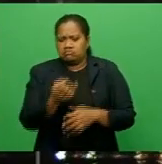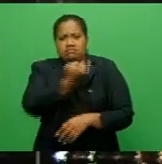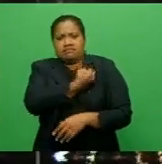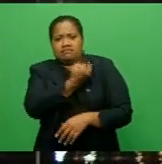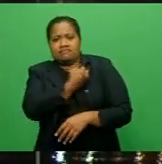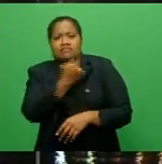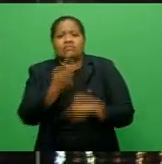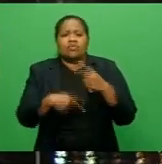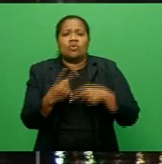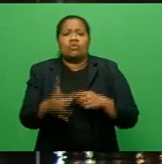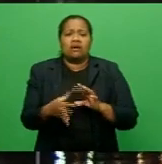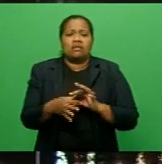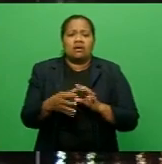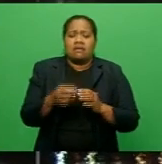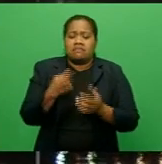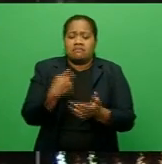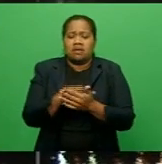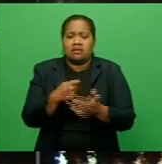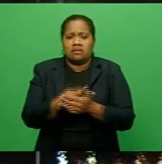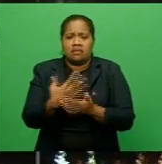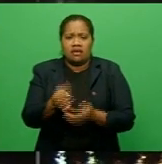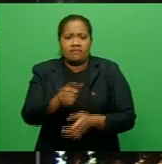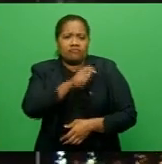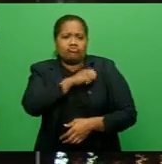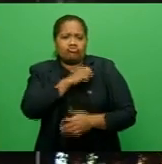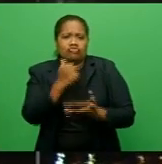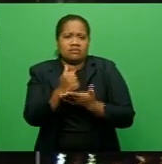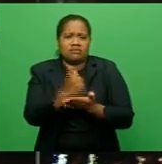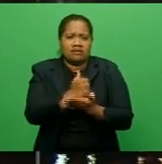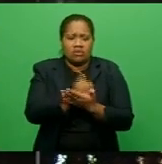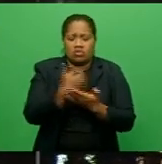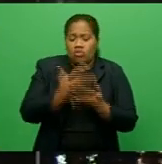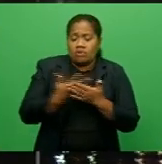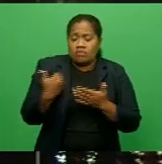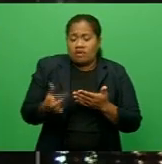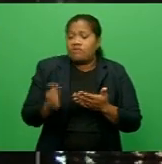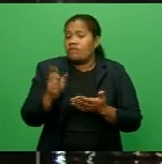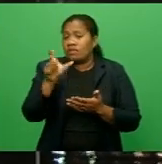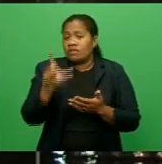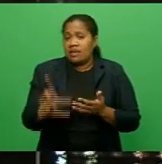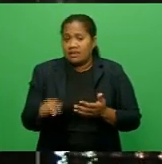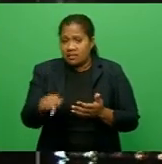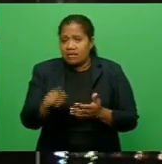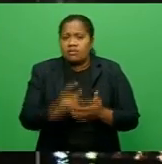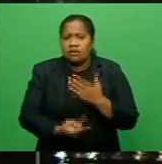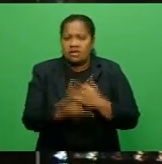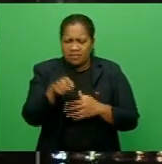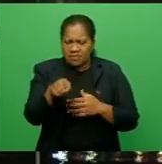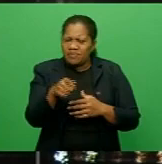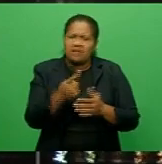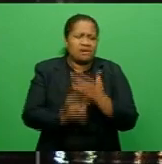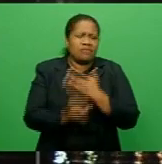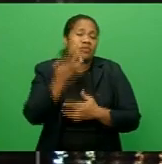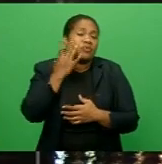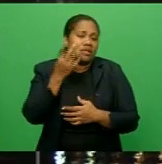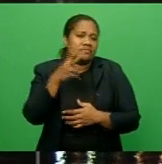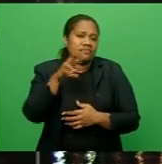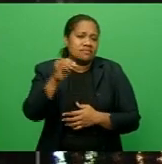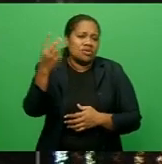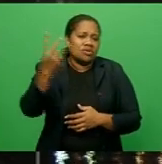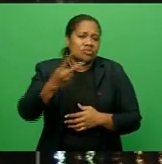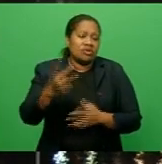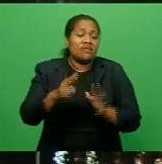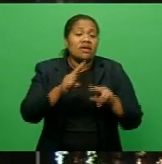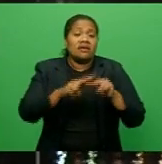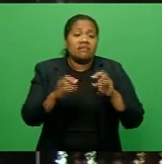relation to money held in a trust account on behalf of a client that was incorrect. The incident was in 2012. FBC News